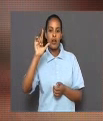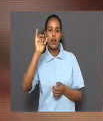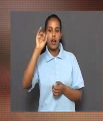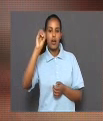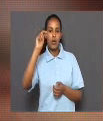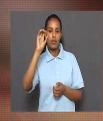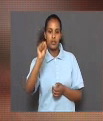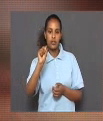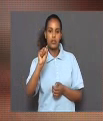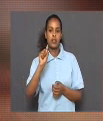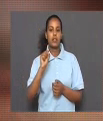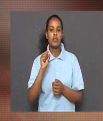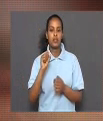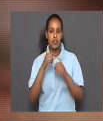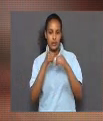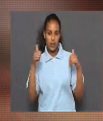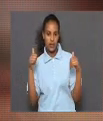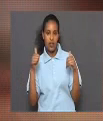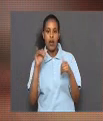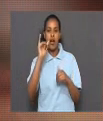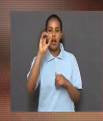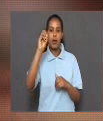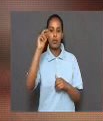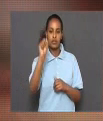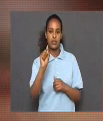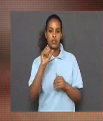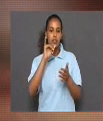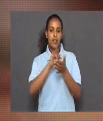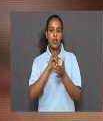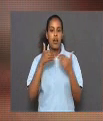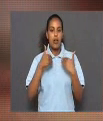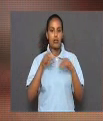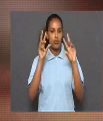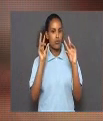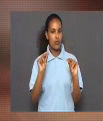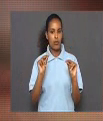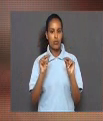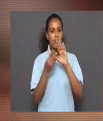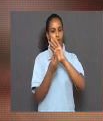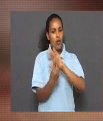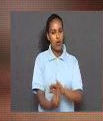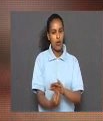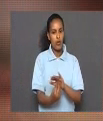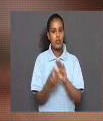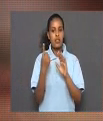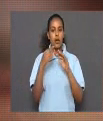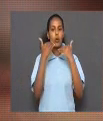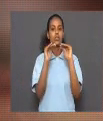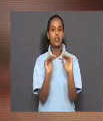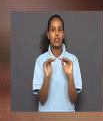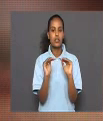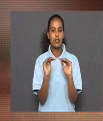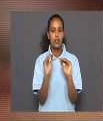ion is a spectator ion. Thus, it has no influence on the